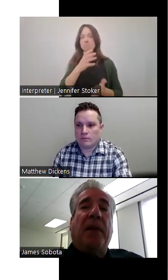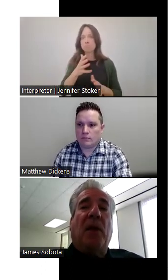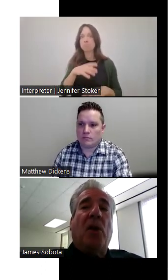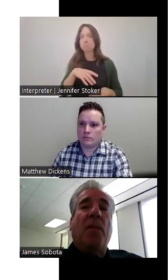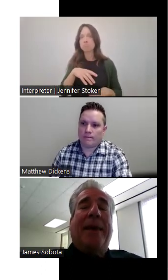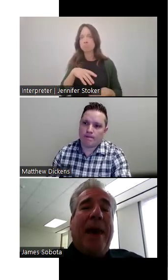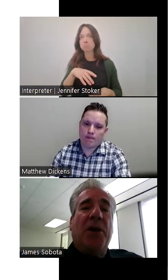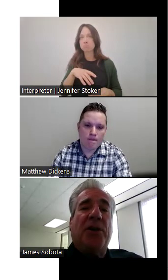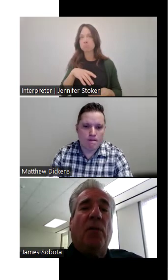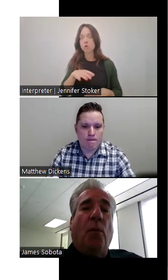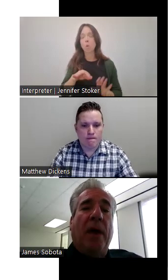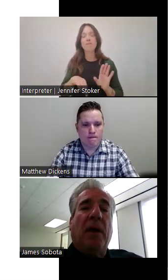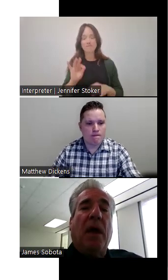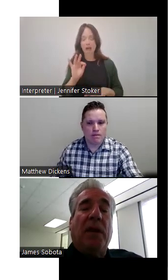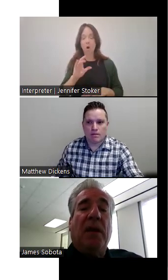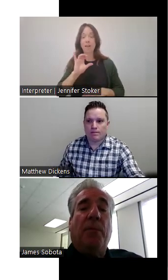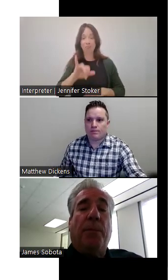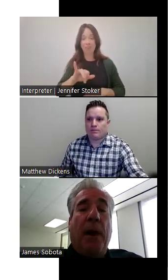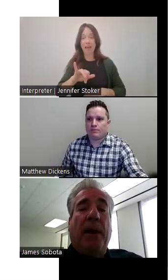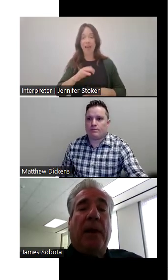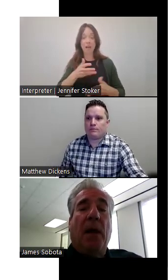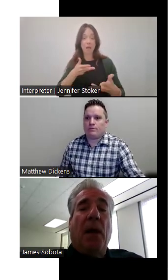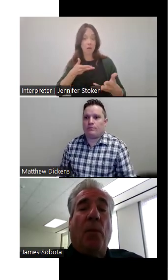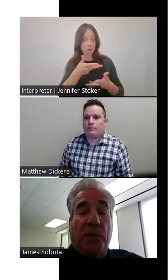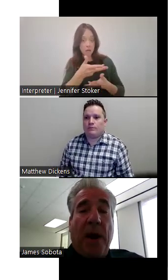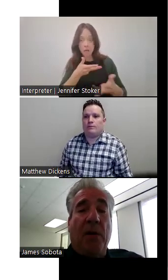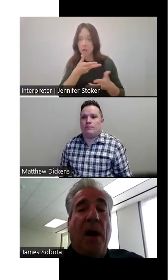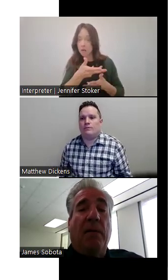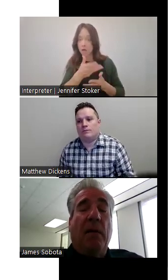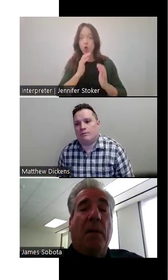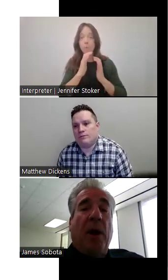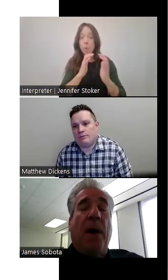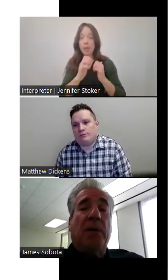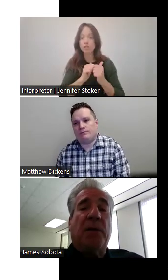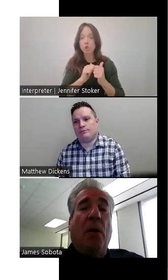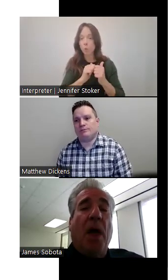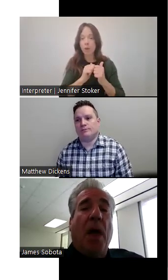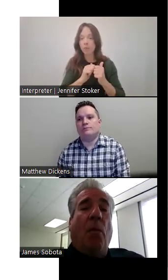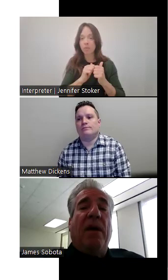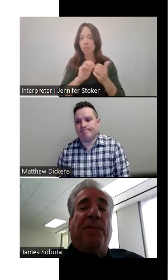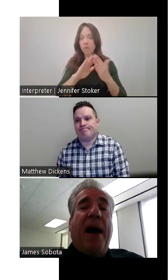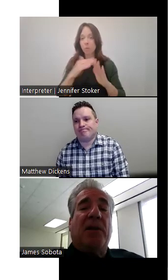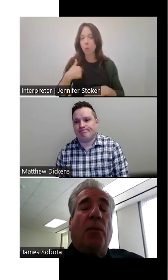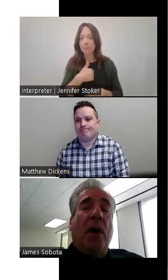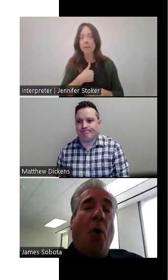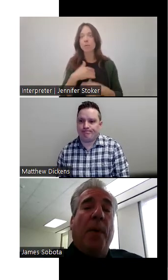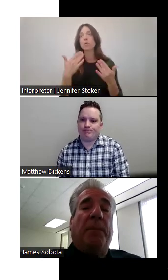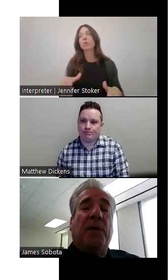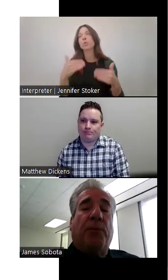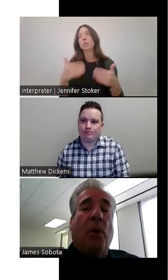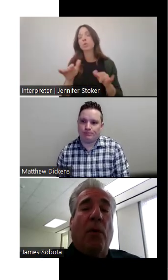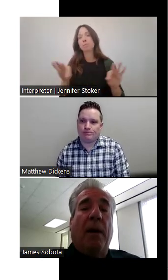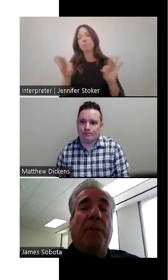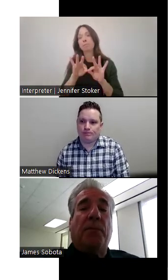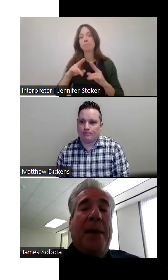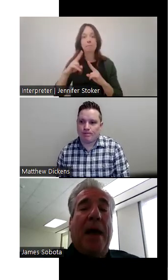out that the communication with the public was paramount, paramount. So we invited, so we opened up